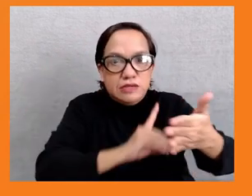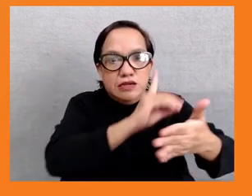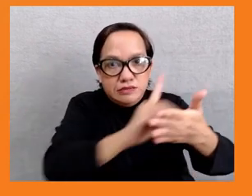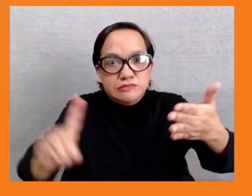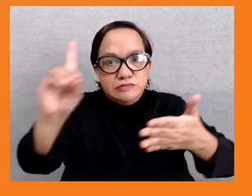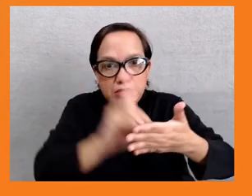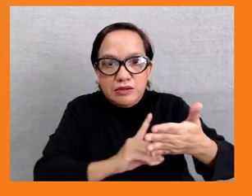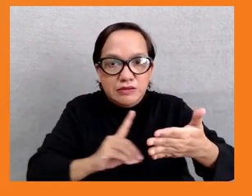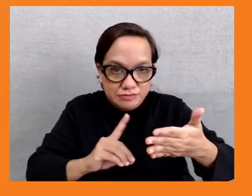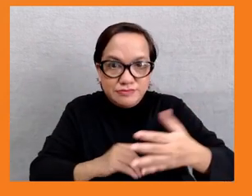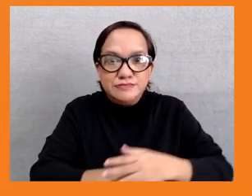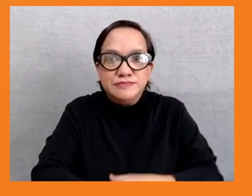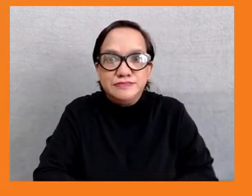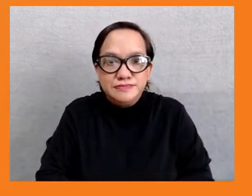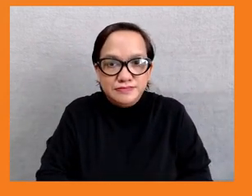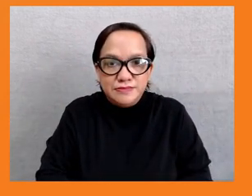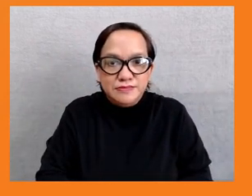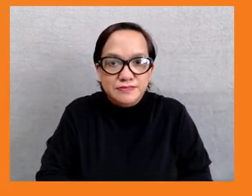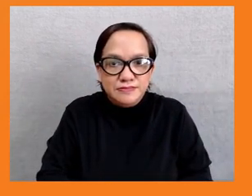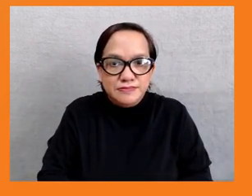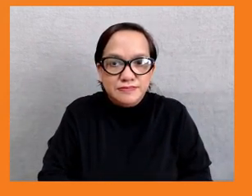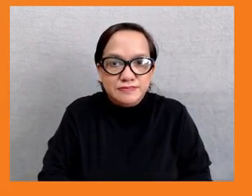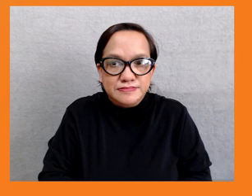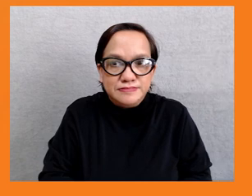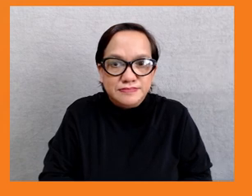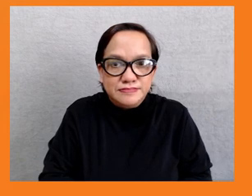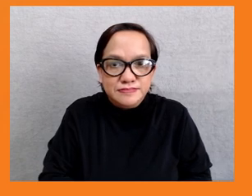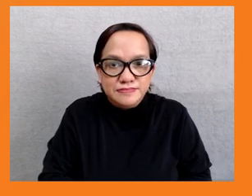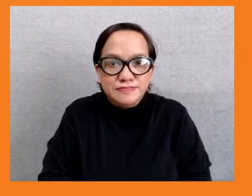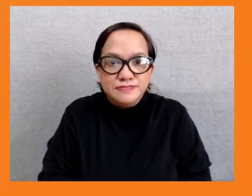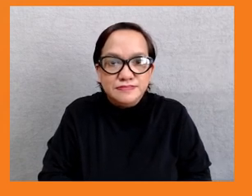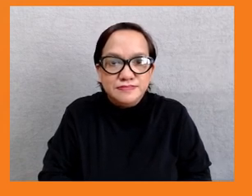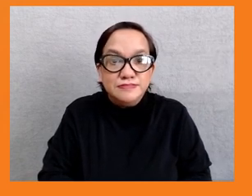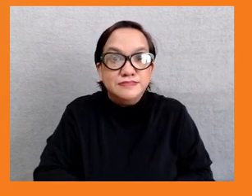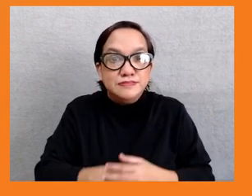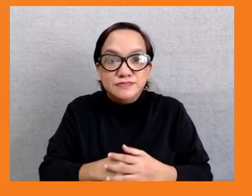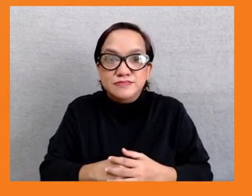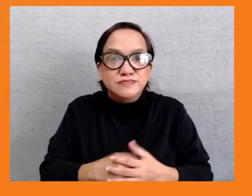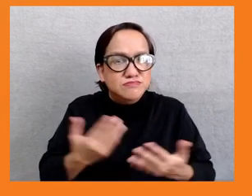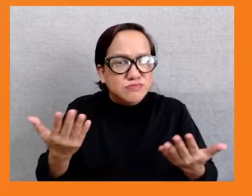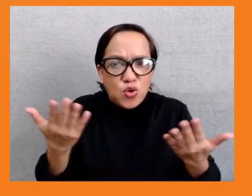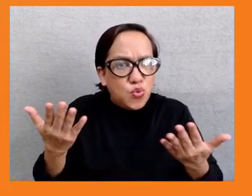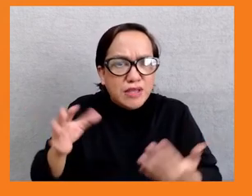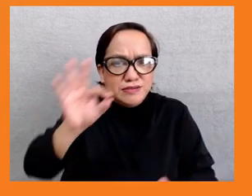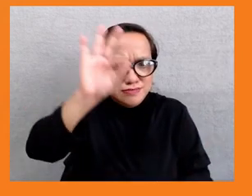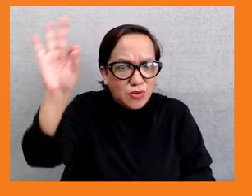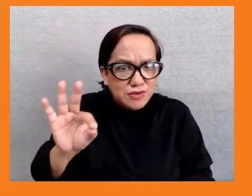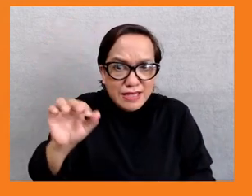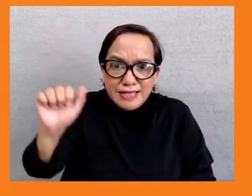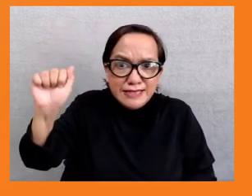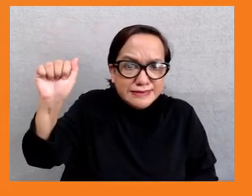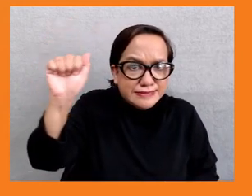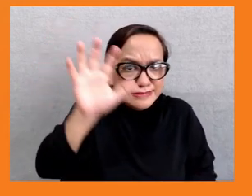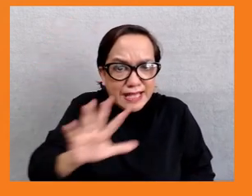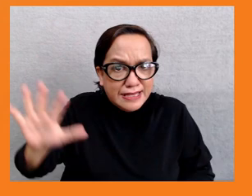So the next question really is, did then Asian government's COVID response fight inequality? And here, the